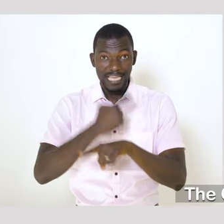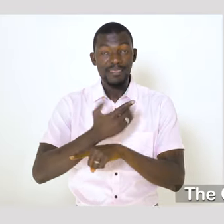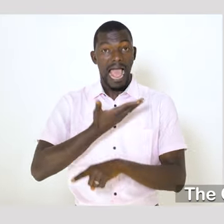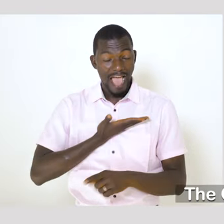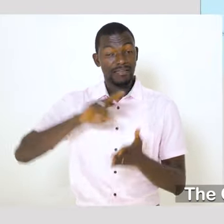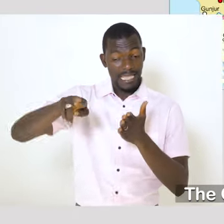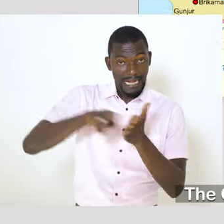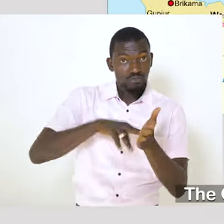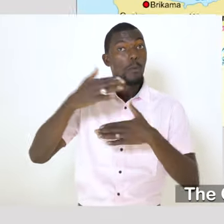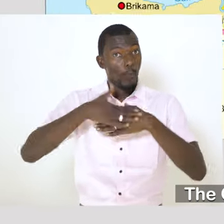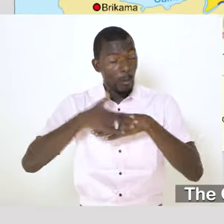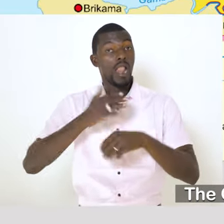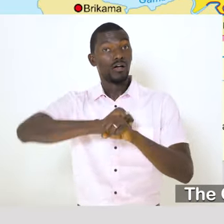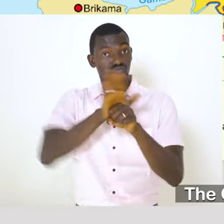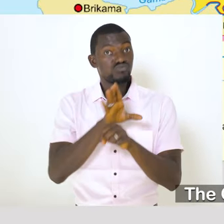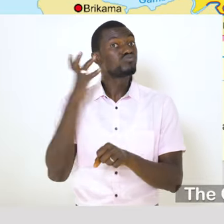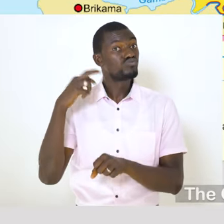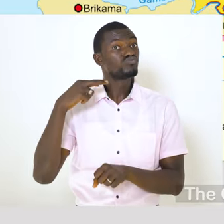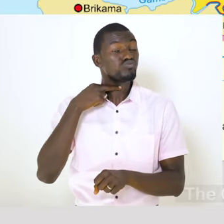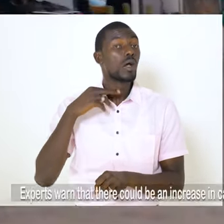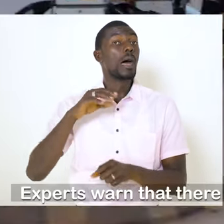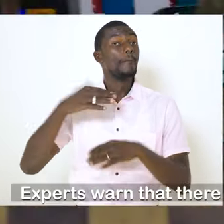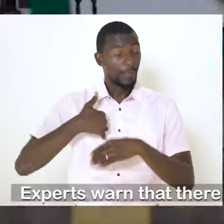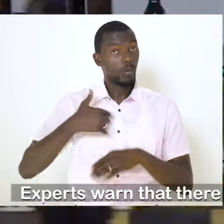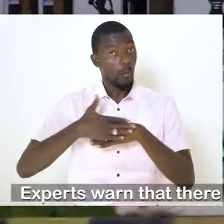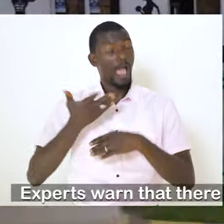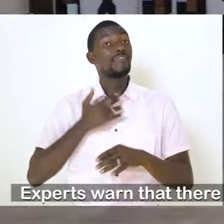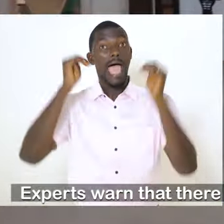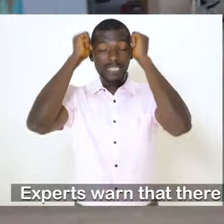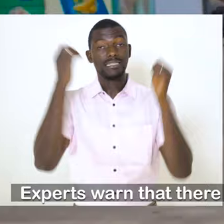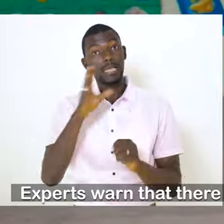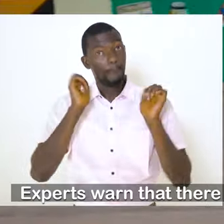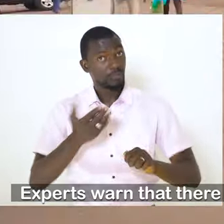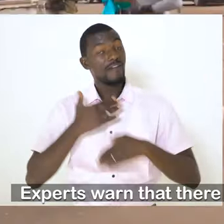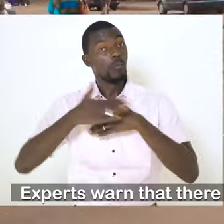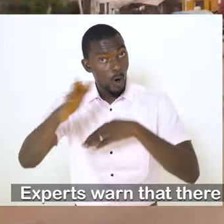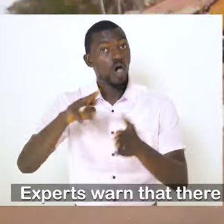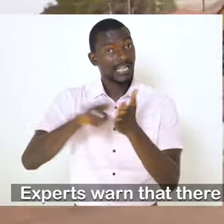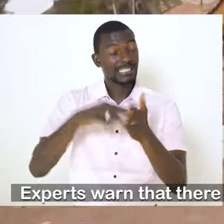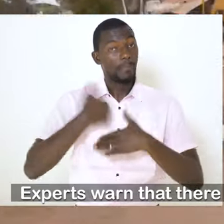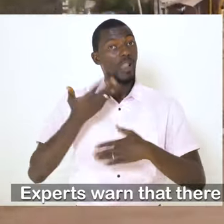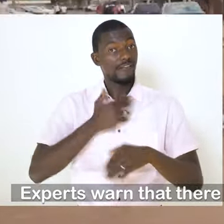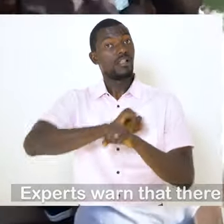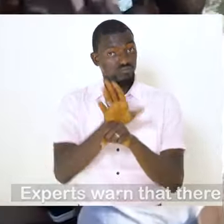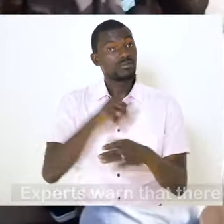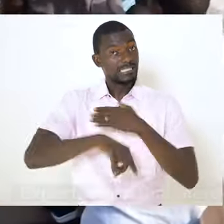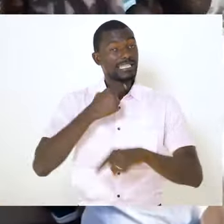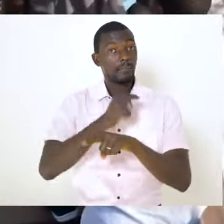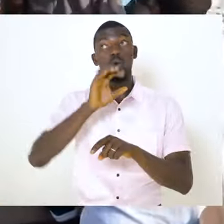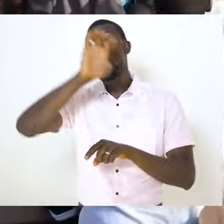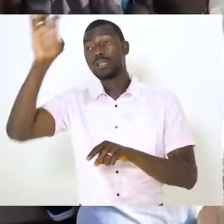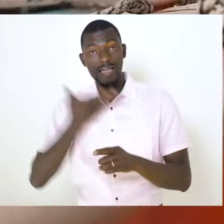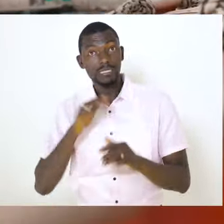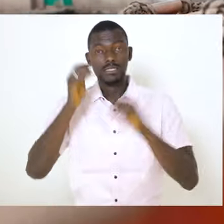Dagambia has recorded several cases of COVID-19. Experts warned that there could be an increase in cases as the pandemic continues to develop.